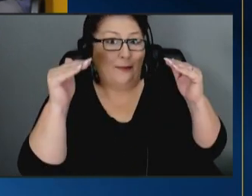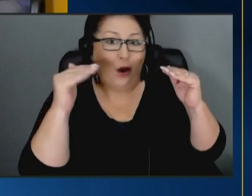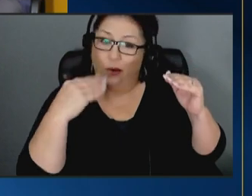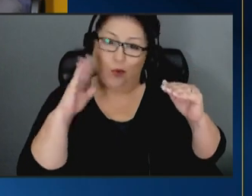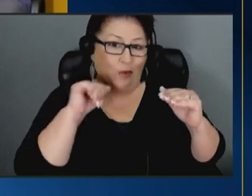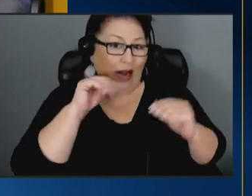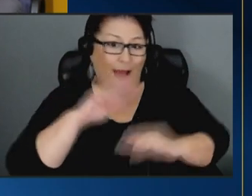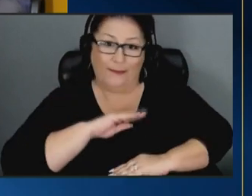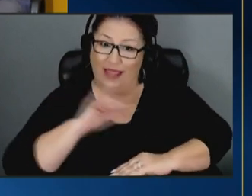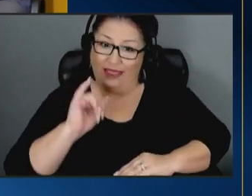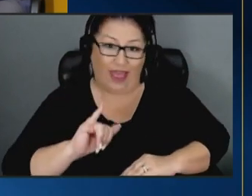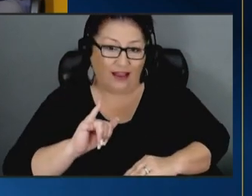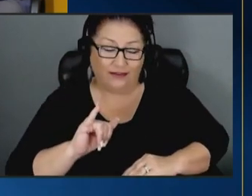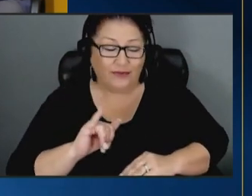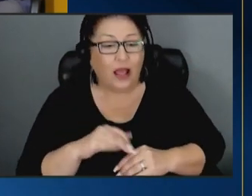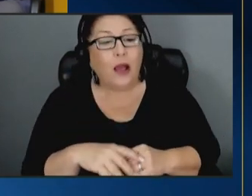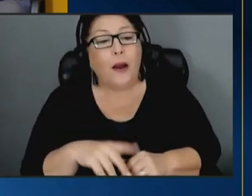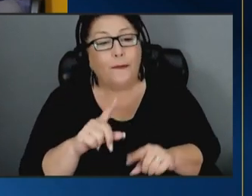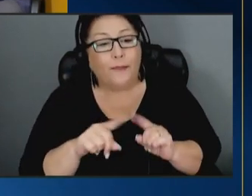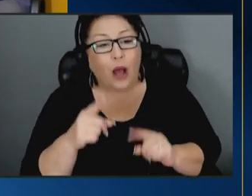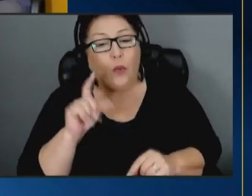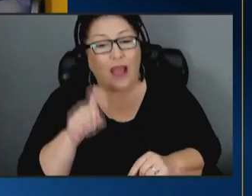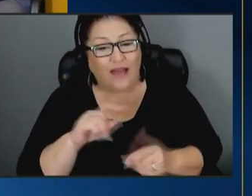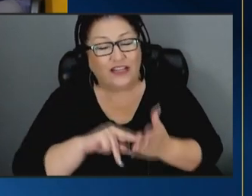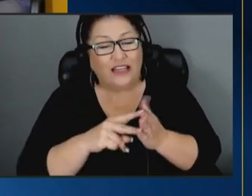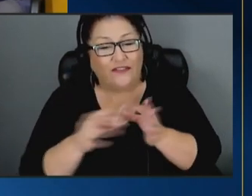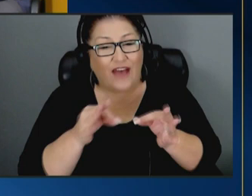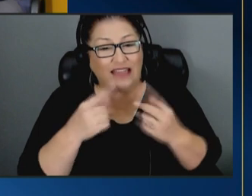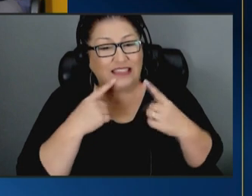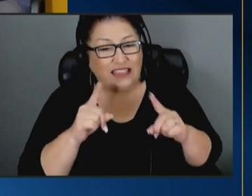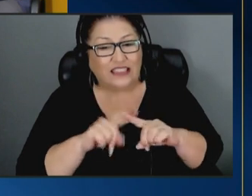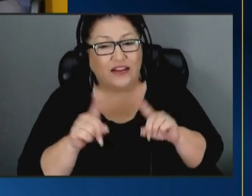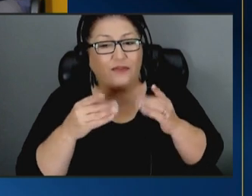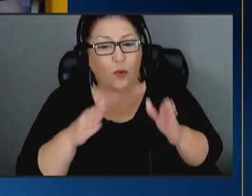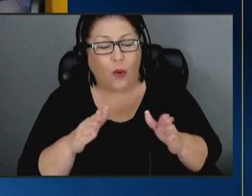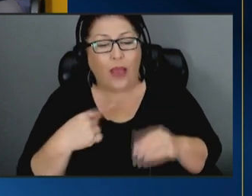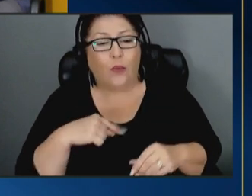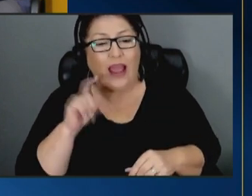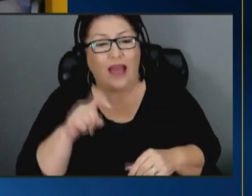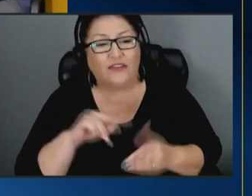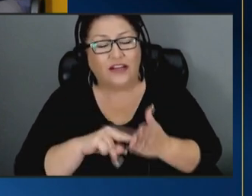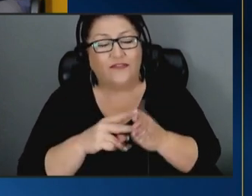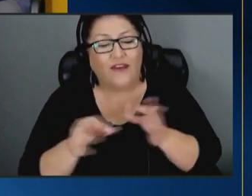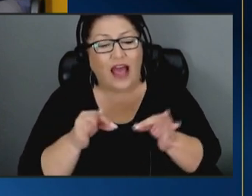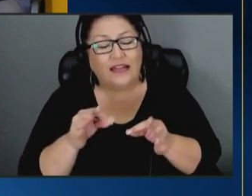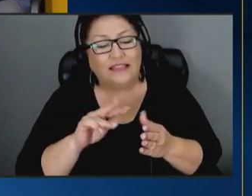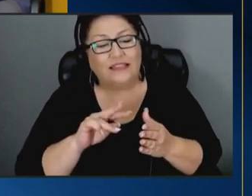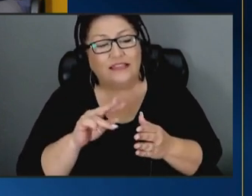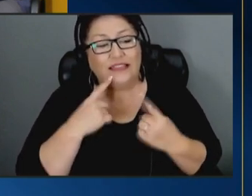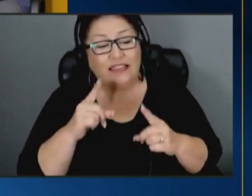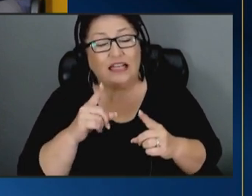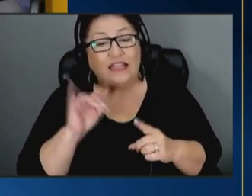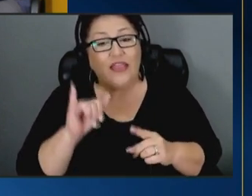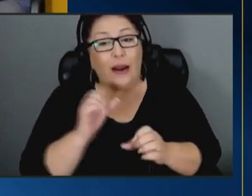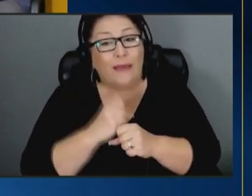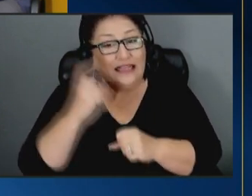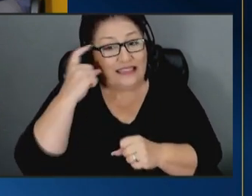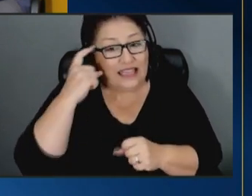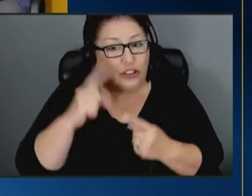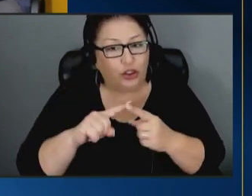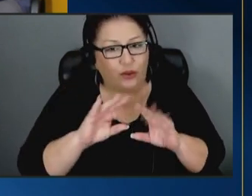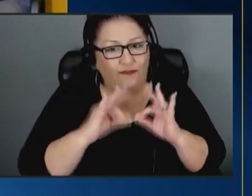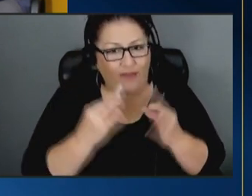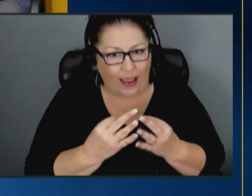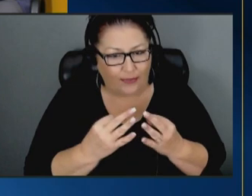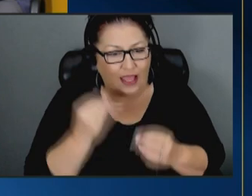but we have to define success in a different way we have to define success where it makes sense to the family so if that means to where